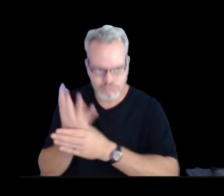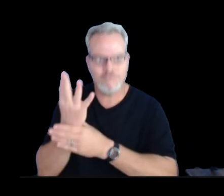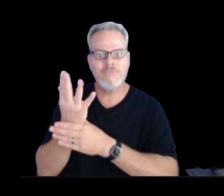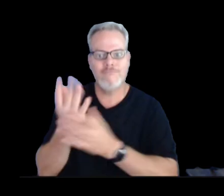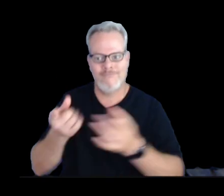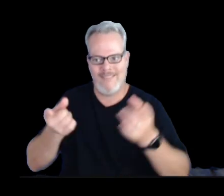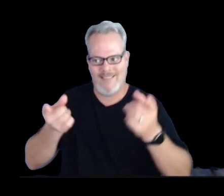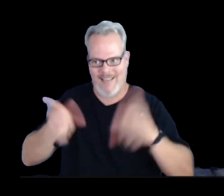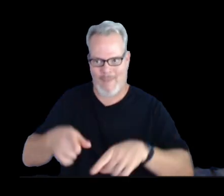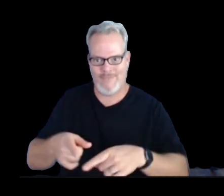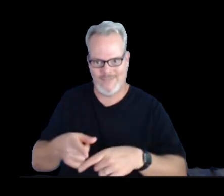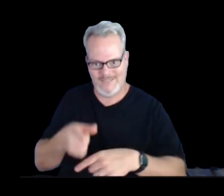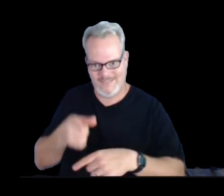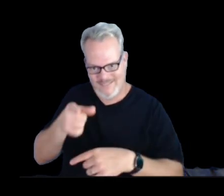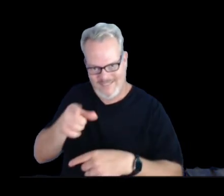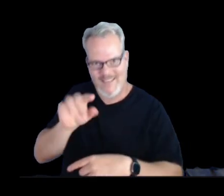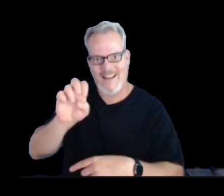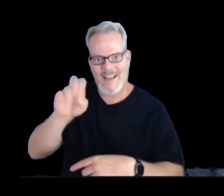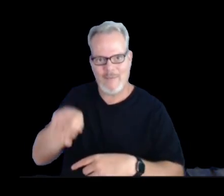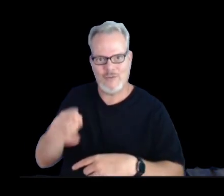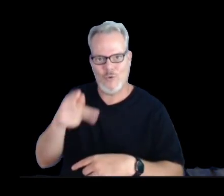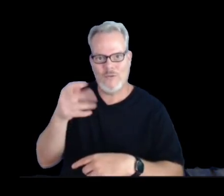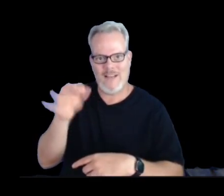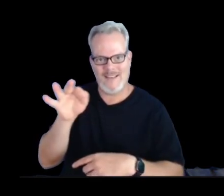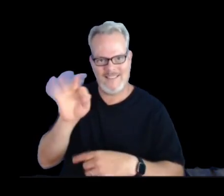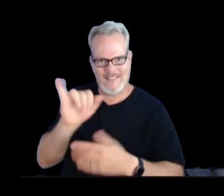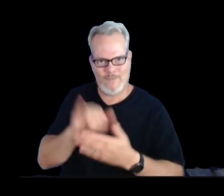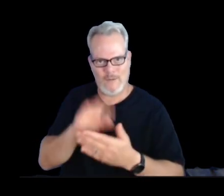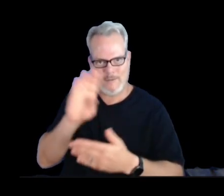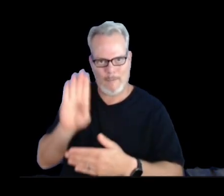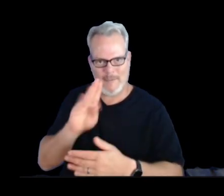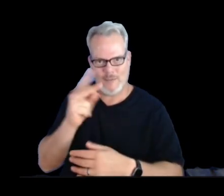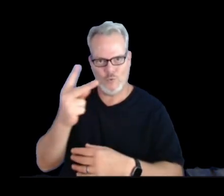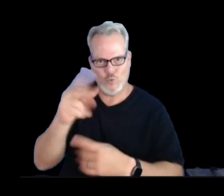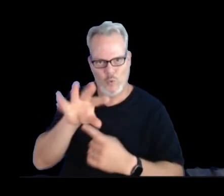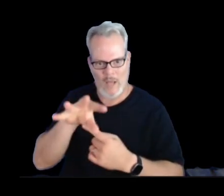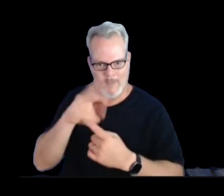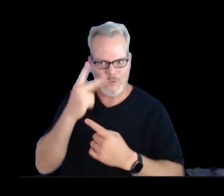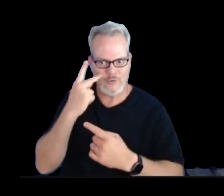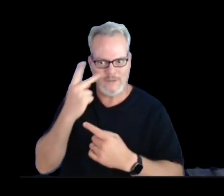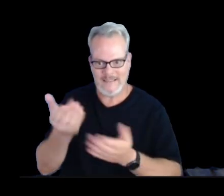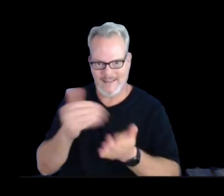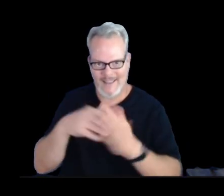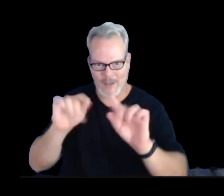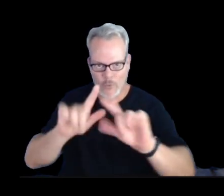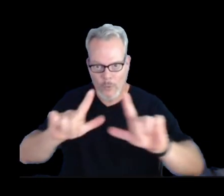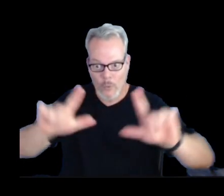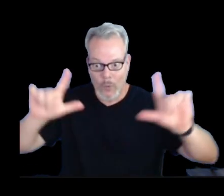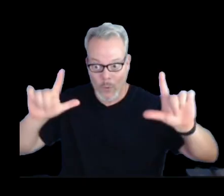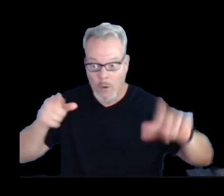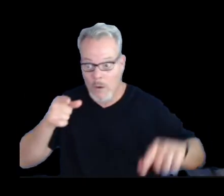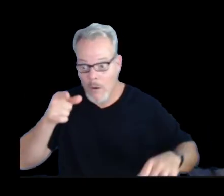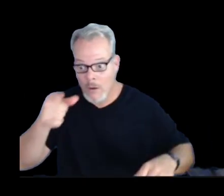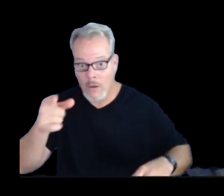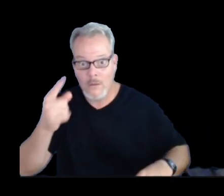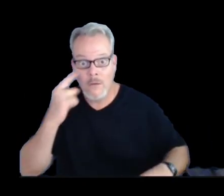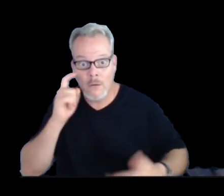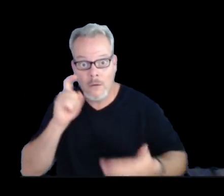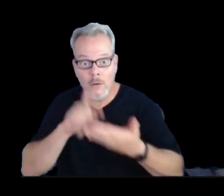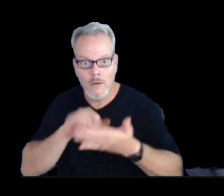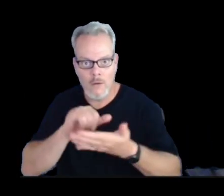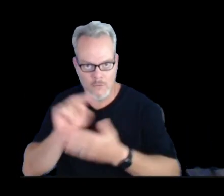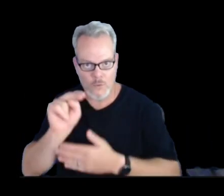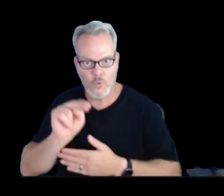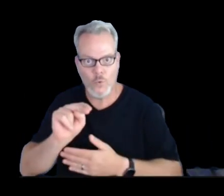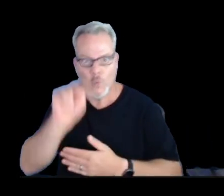same episode 19 from the V2 camera, you can see it here, a little bit more zoomed in. What you see is the north vent is the one dominantly